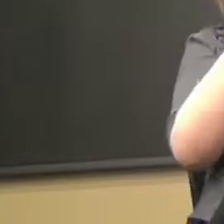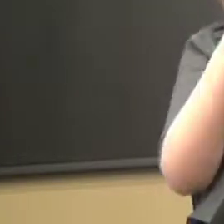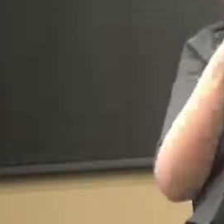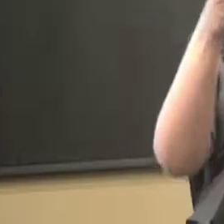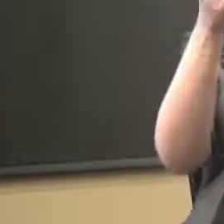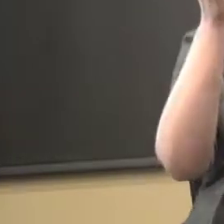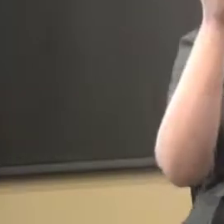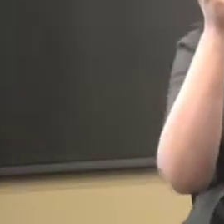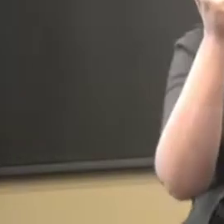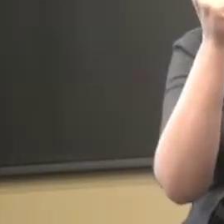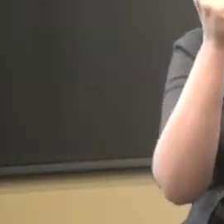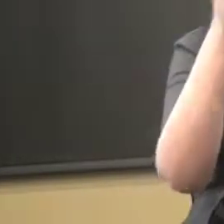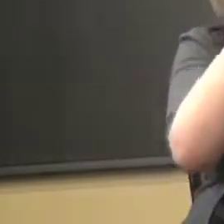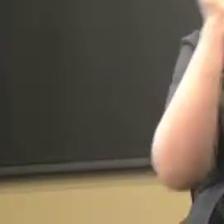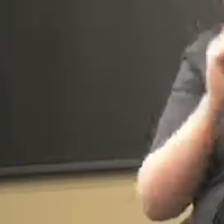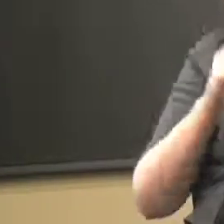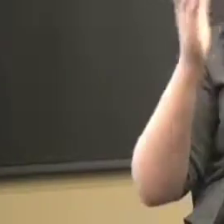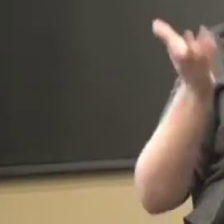clear?